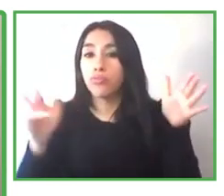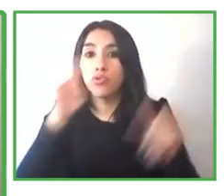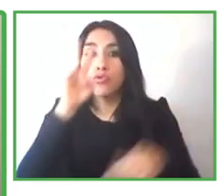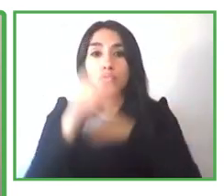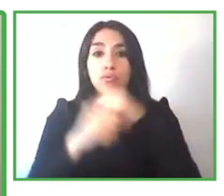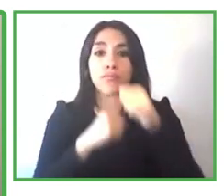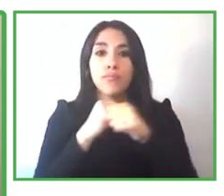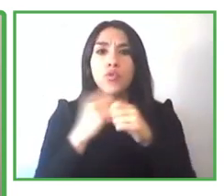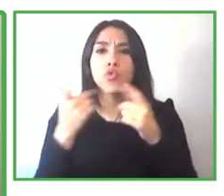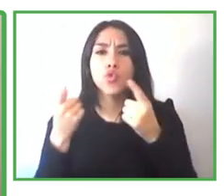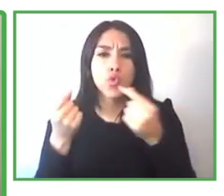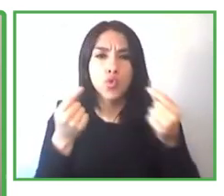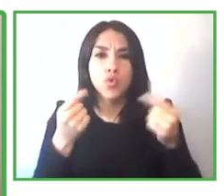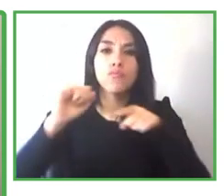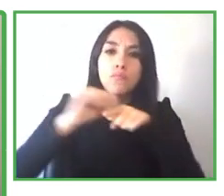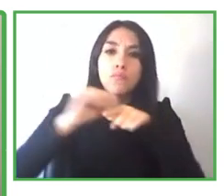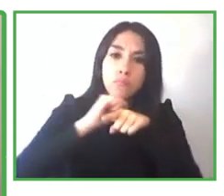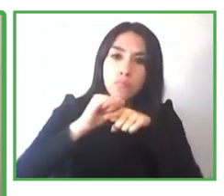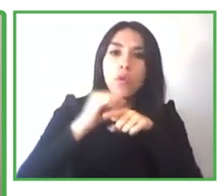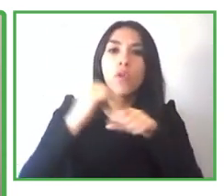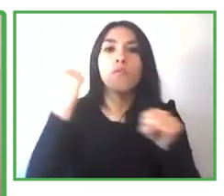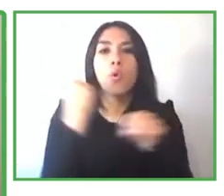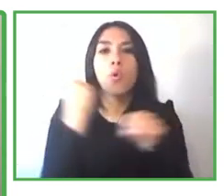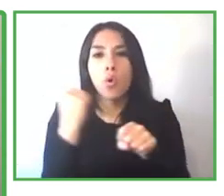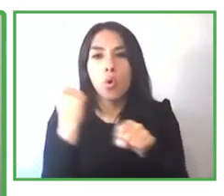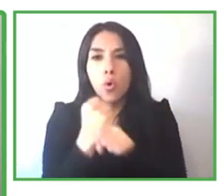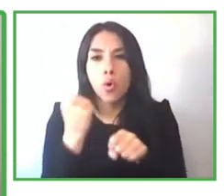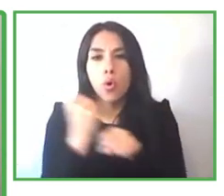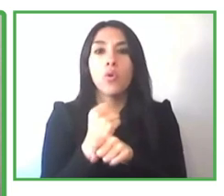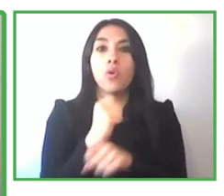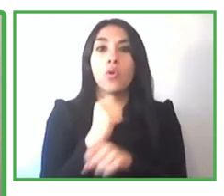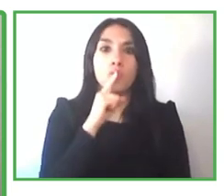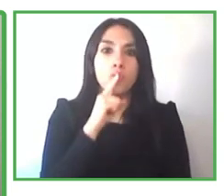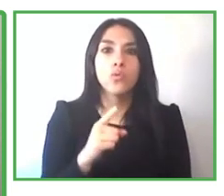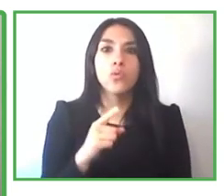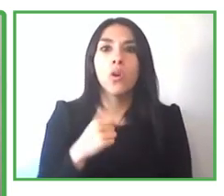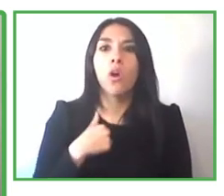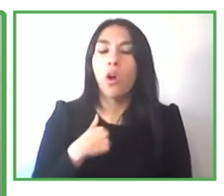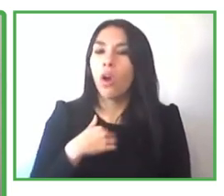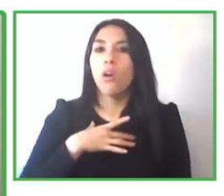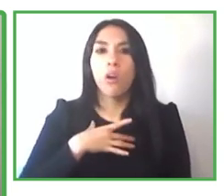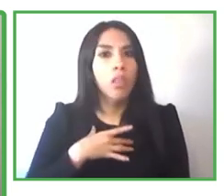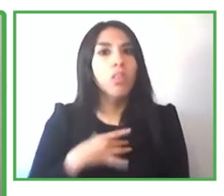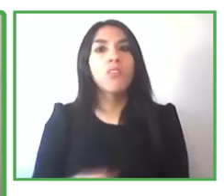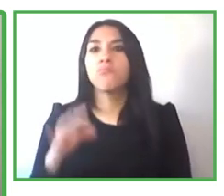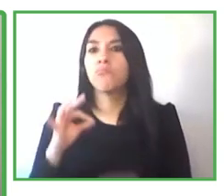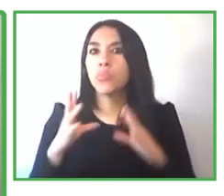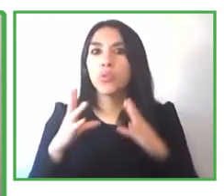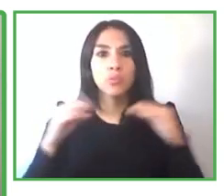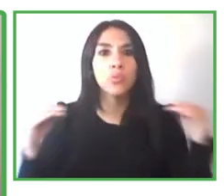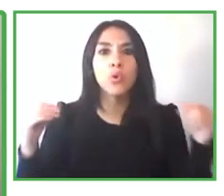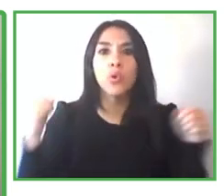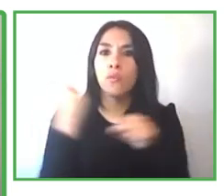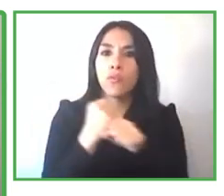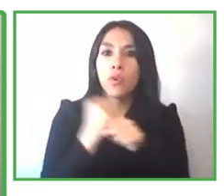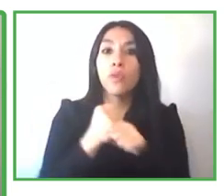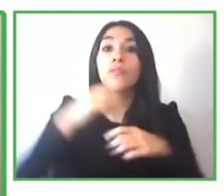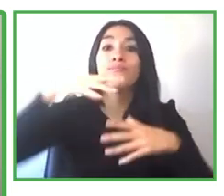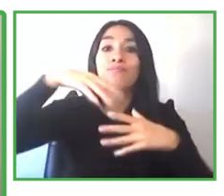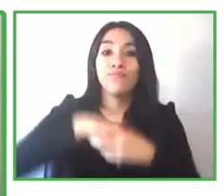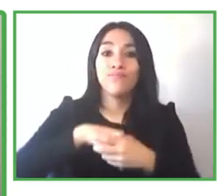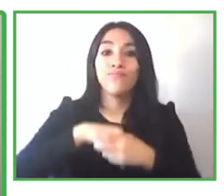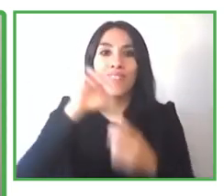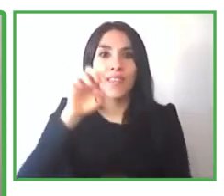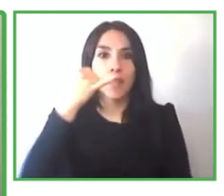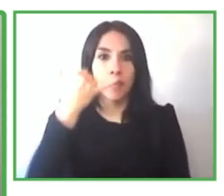ernest and young in dublin haricott street and the team there couldn't be more supportive i was given a